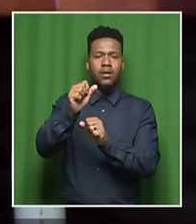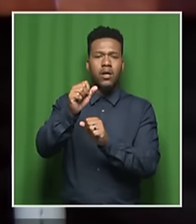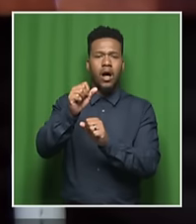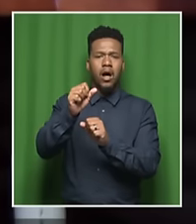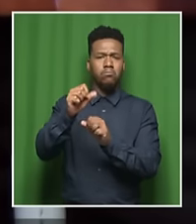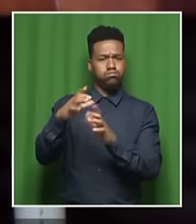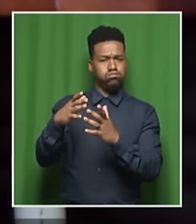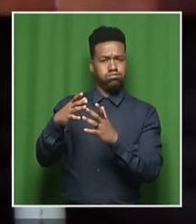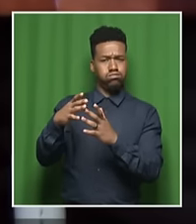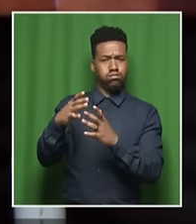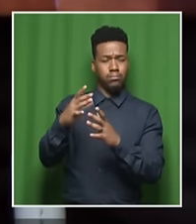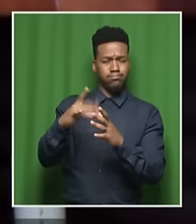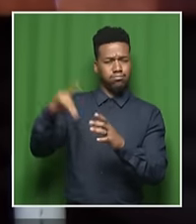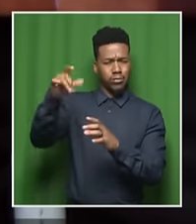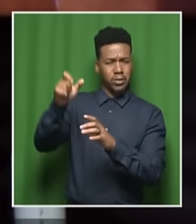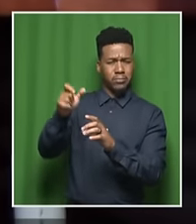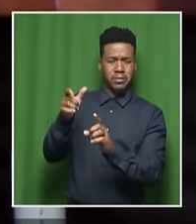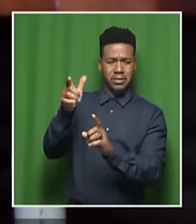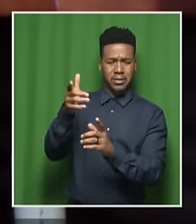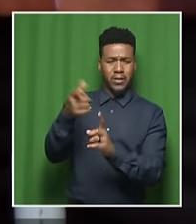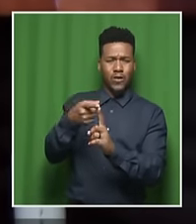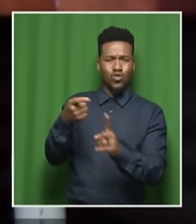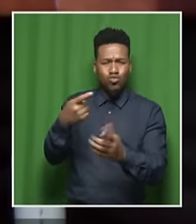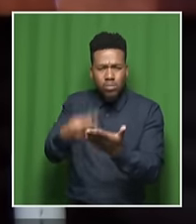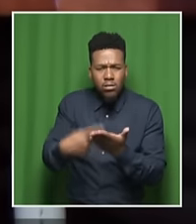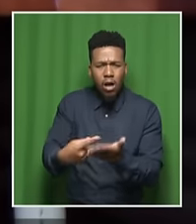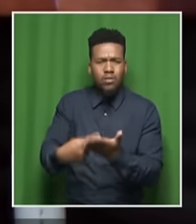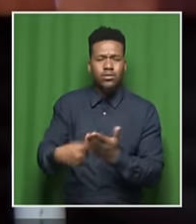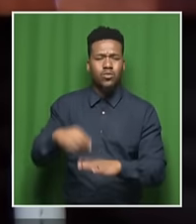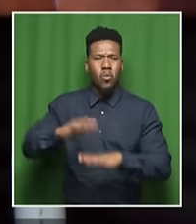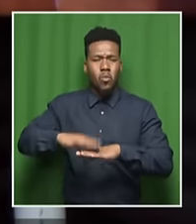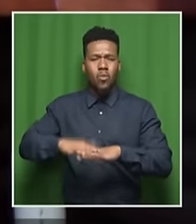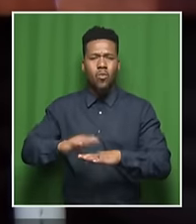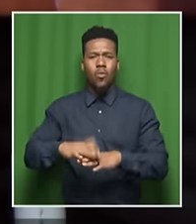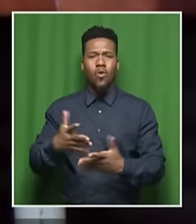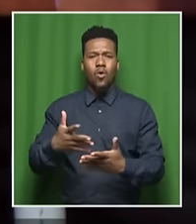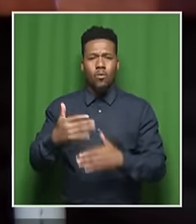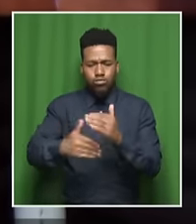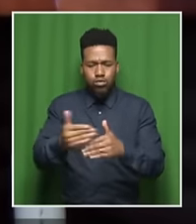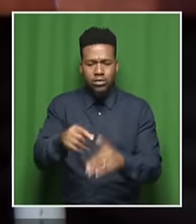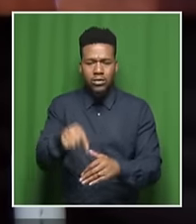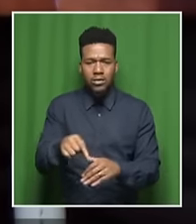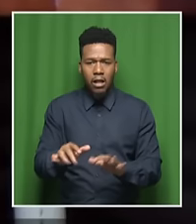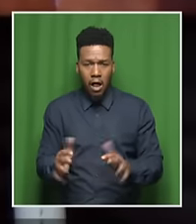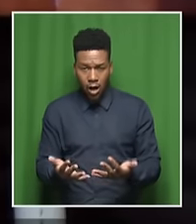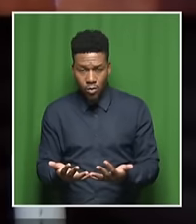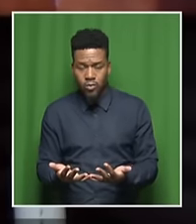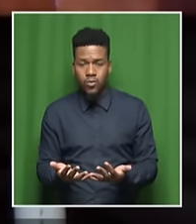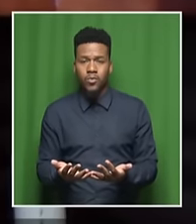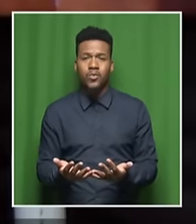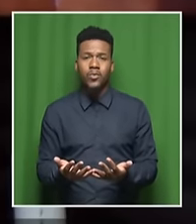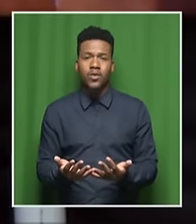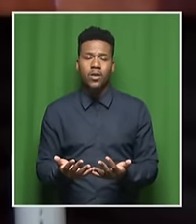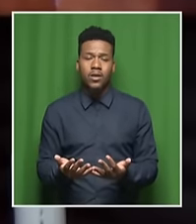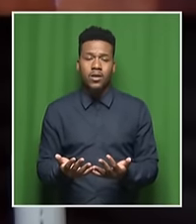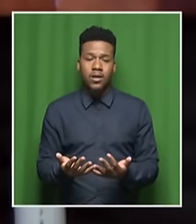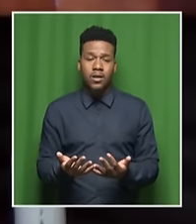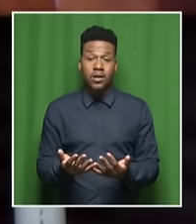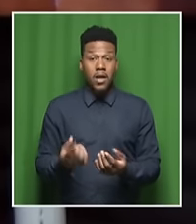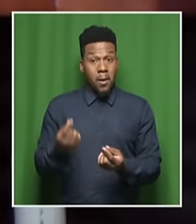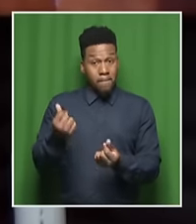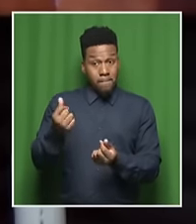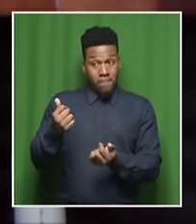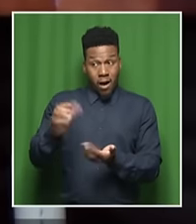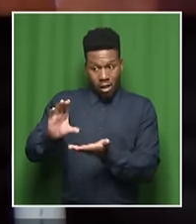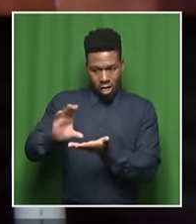discussing different elements of this very same process. The amount of capital that is